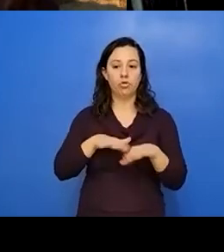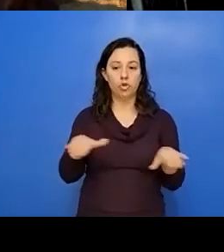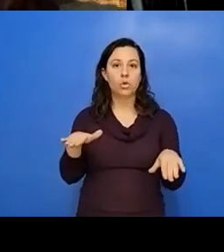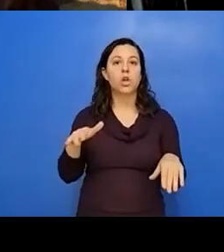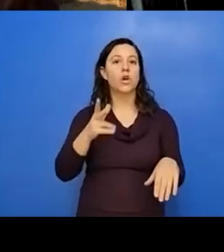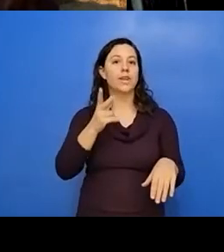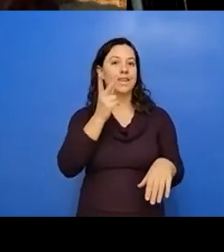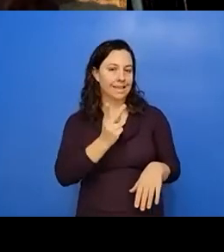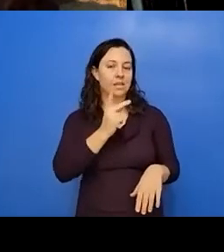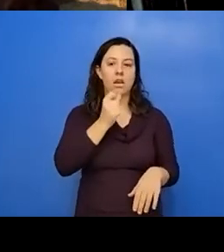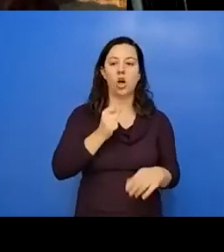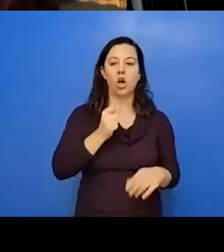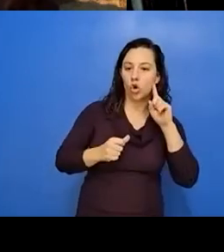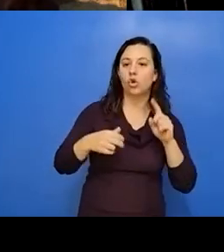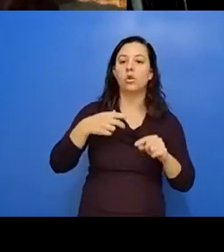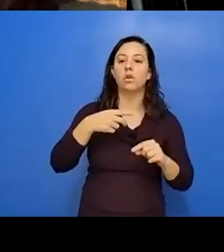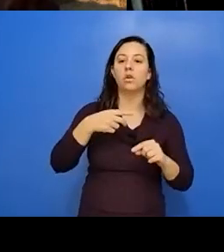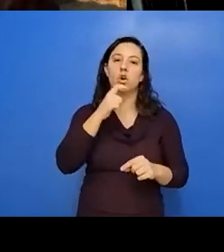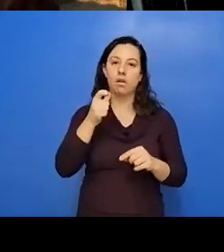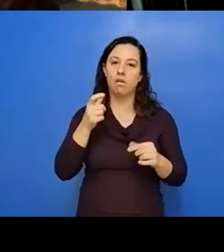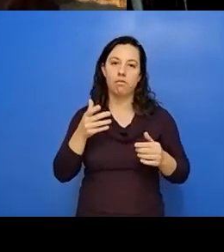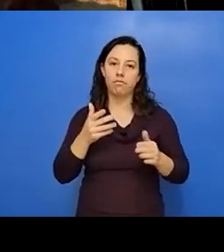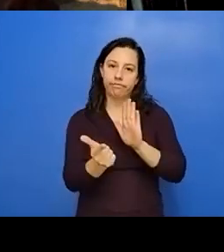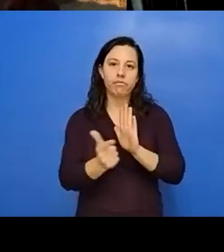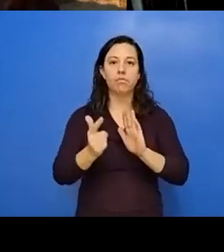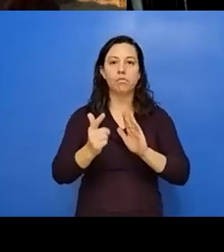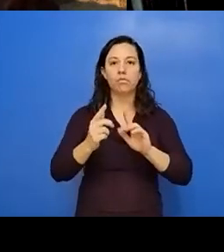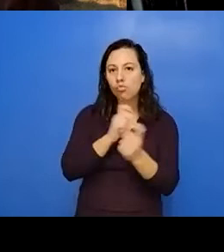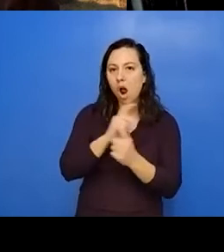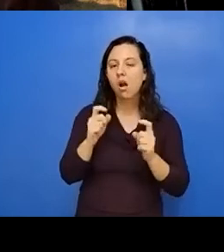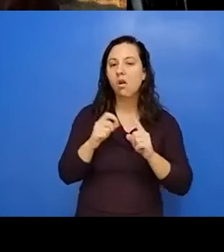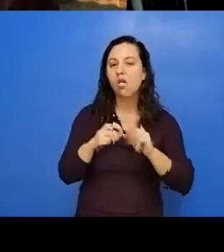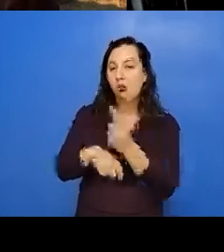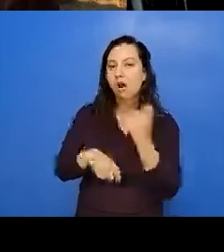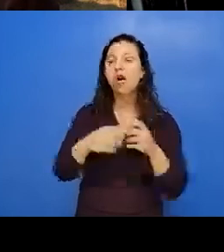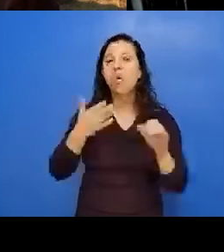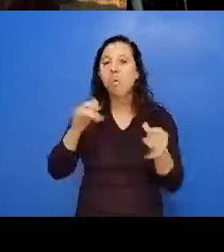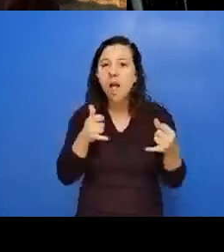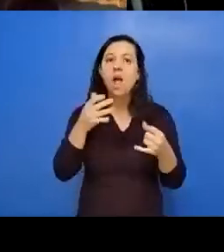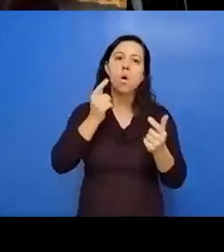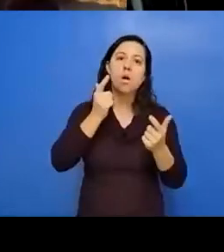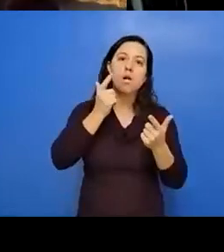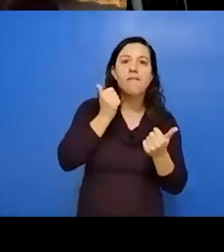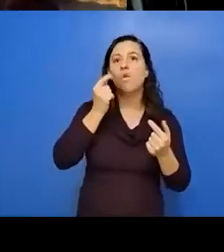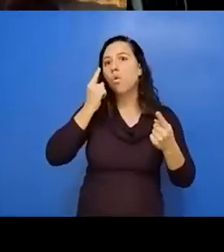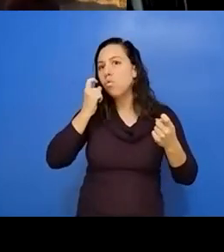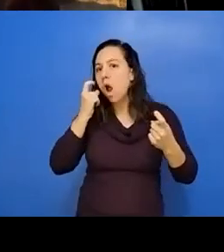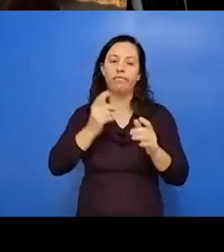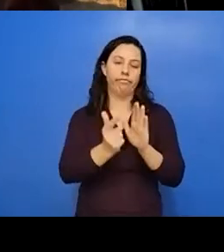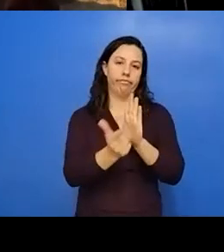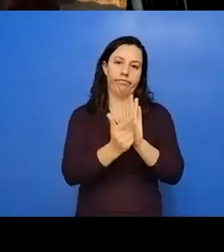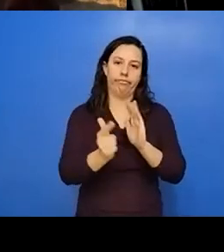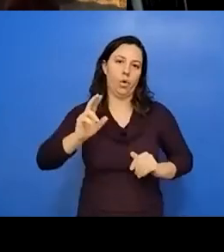heard. They're not allowed to run, play, laugh, cry. Uh, we learned that very early, uh,